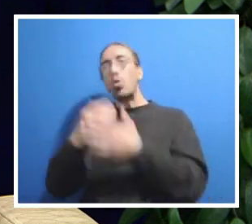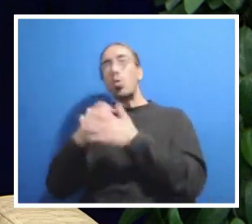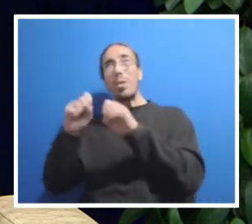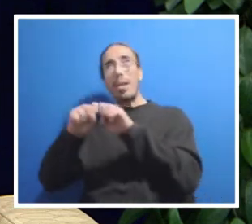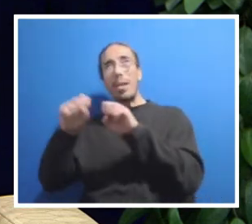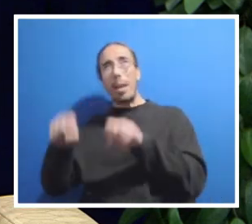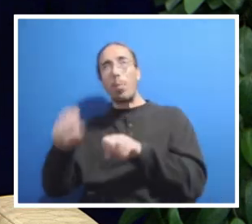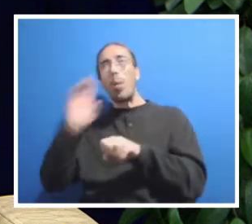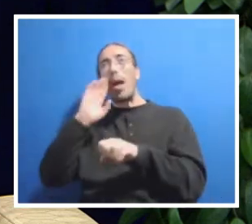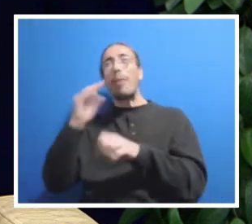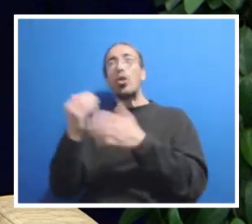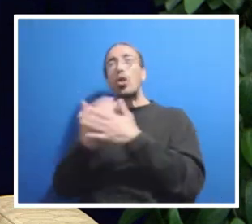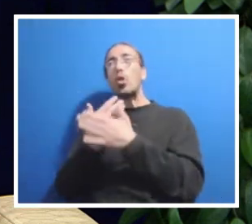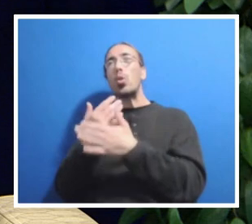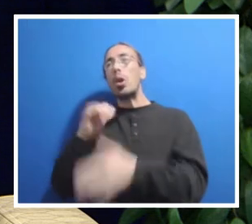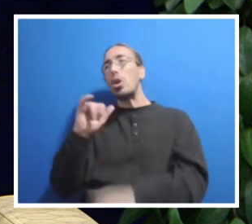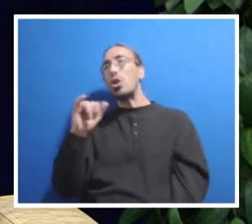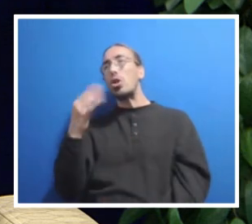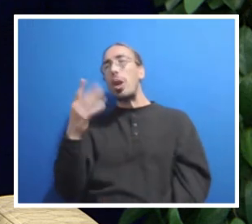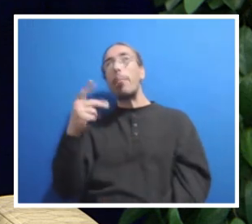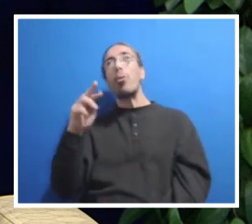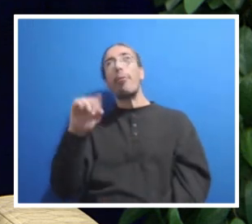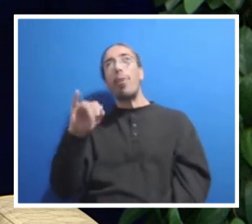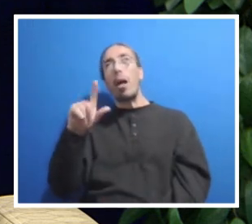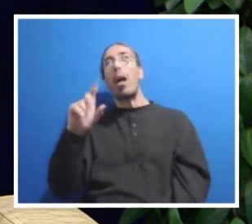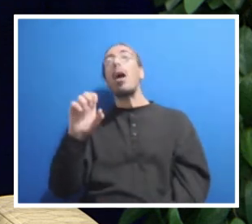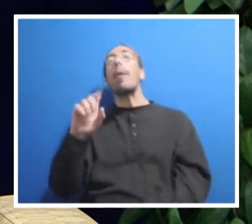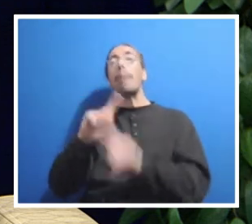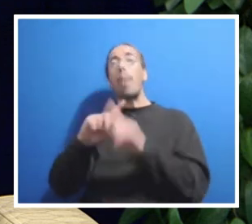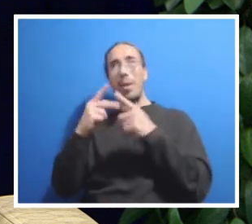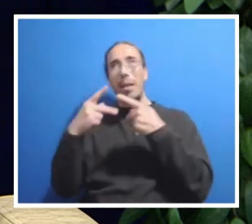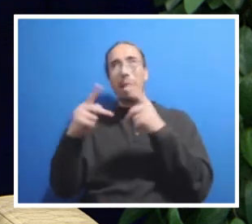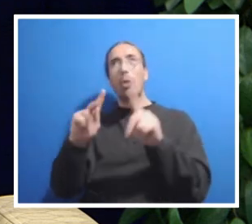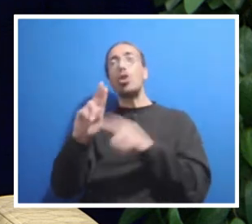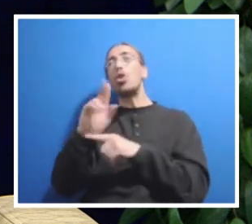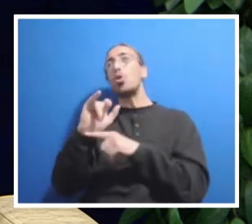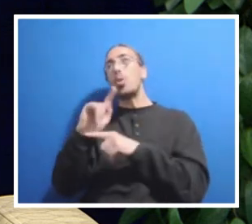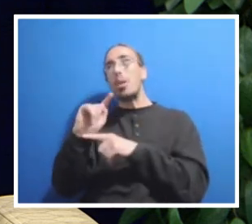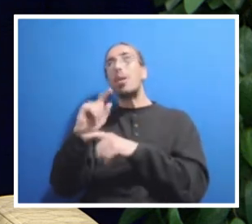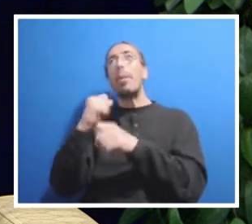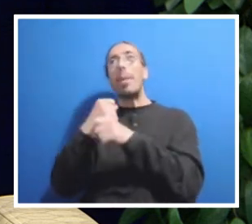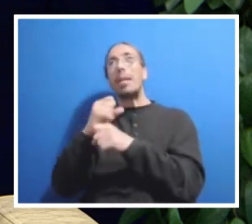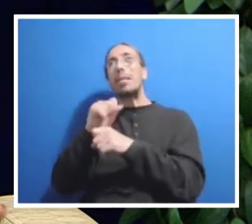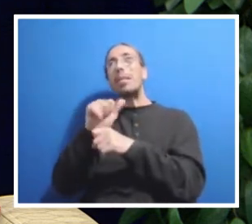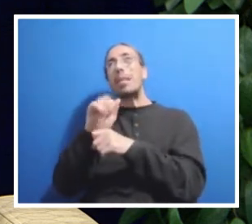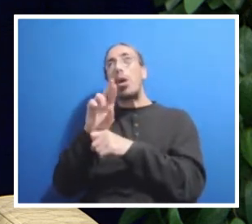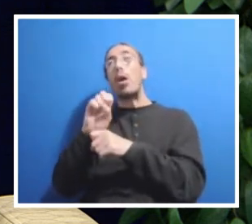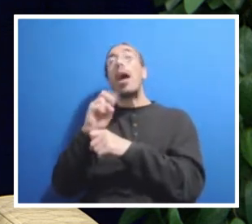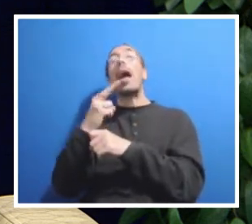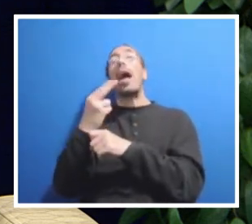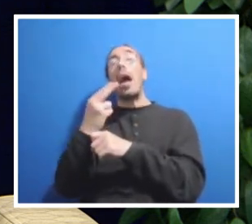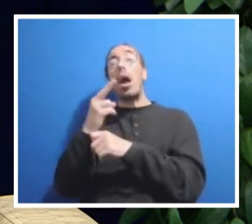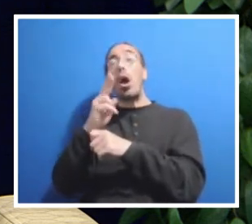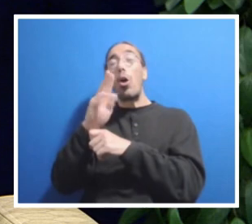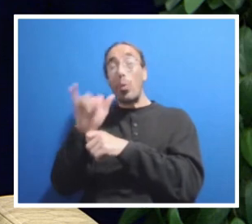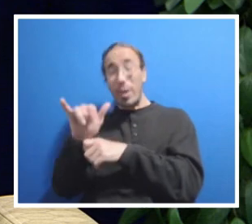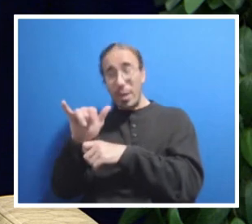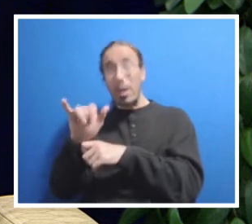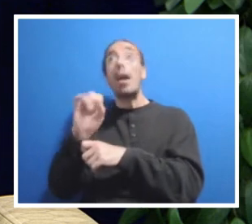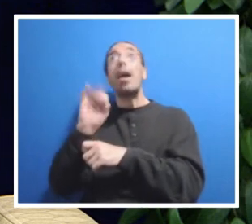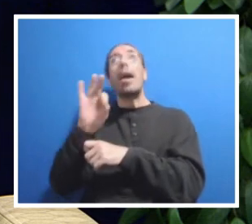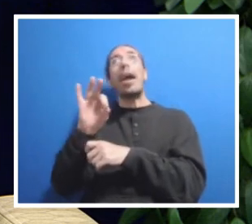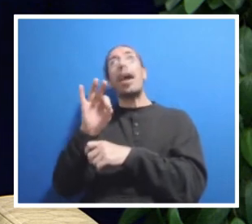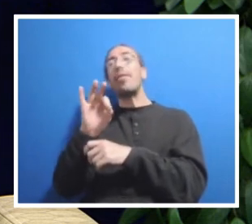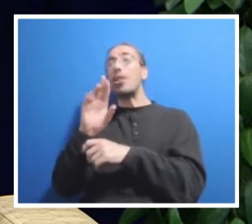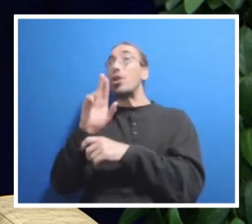did, though, was allowed for units to make adjustments to salary if an adjustment was warranted and if the unit could support it.